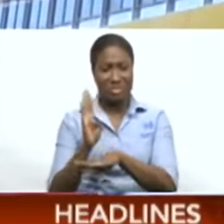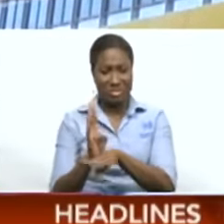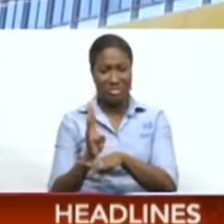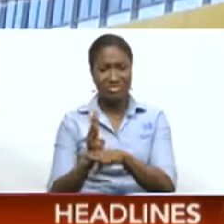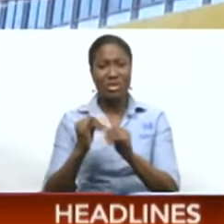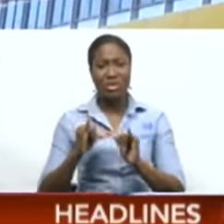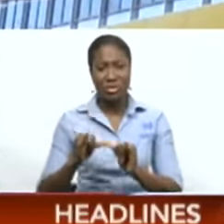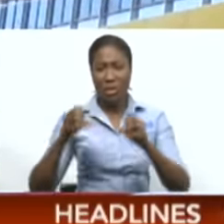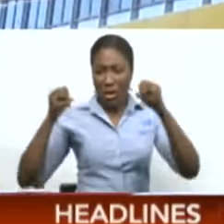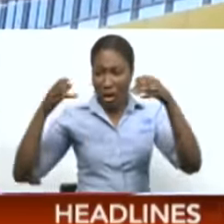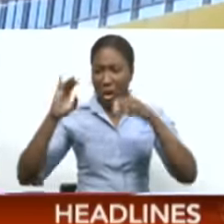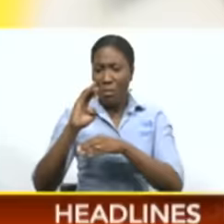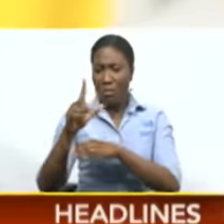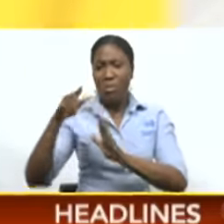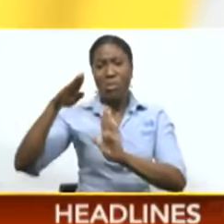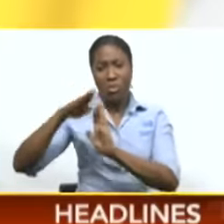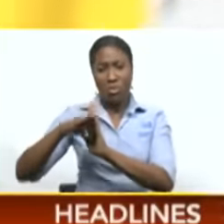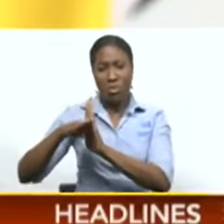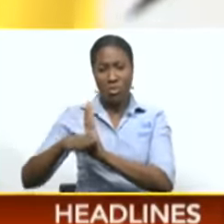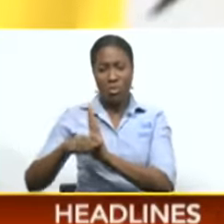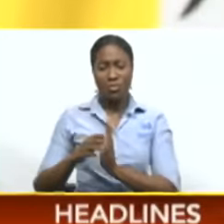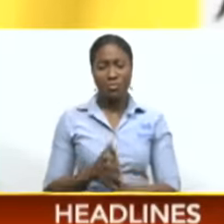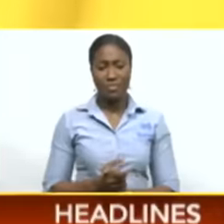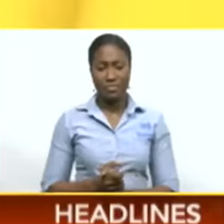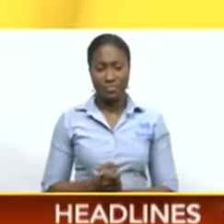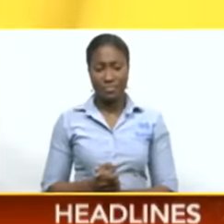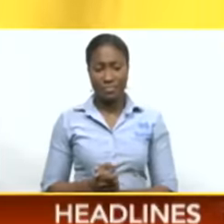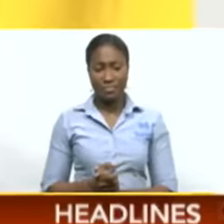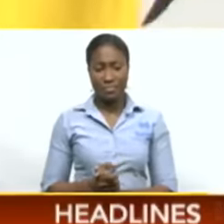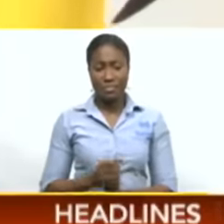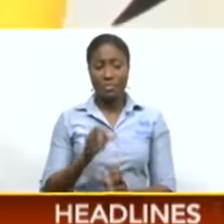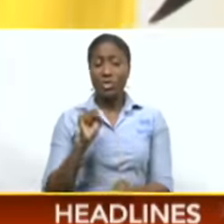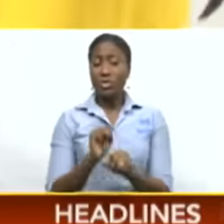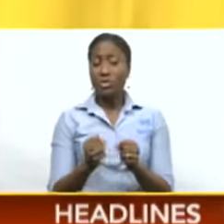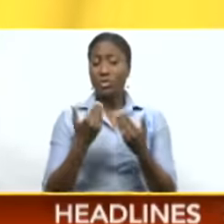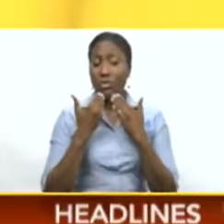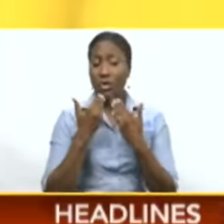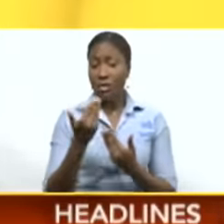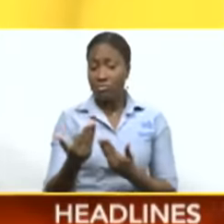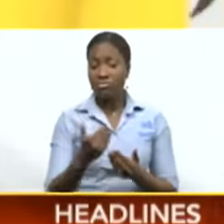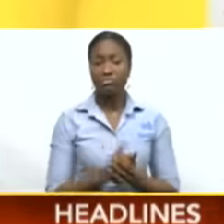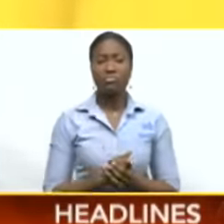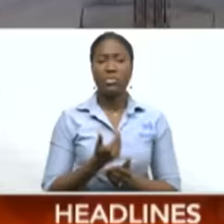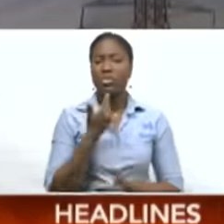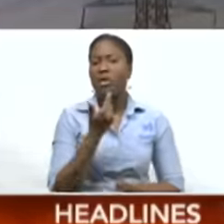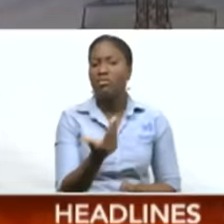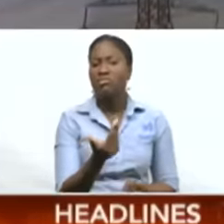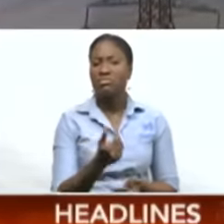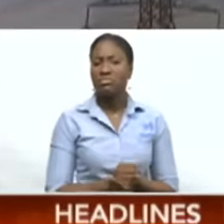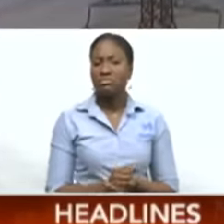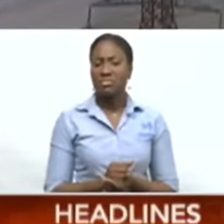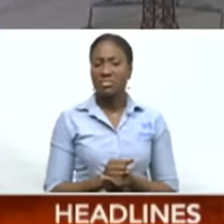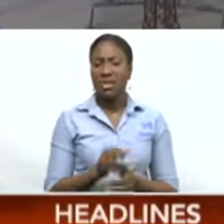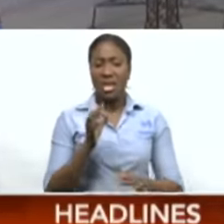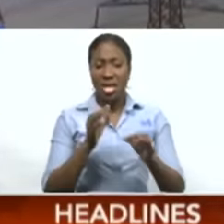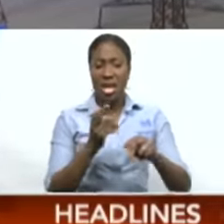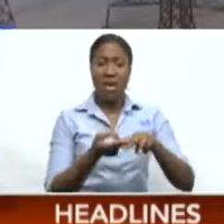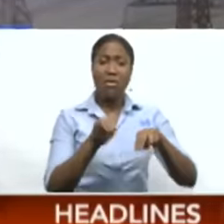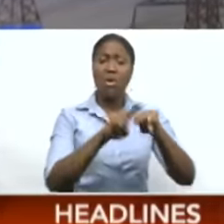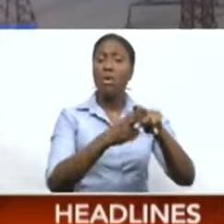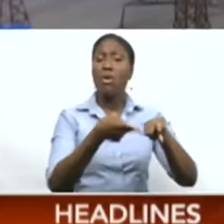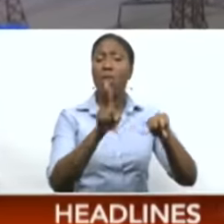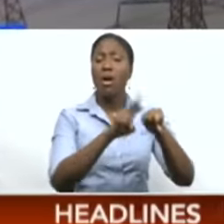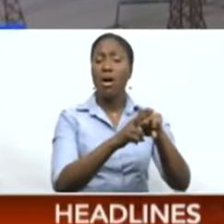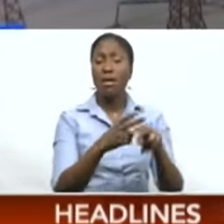billion debt it owes to the NGC. CNC3 News asked how much of an impact will this increase have for TNTech? Their annual revenue